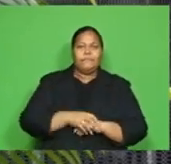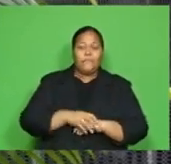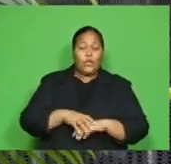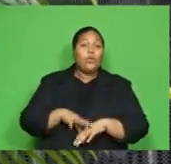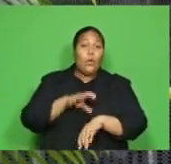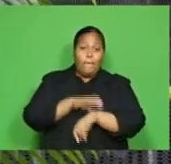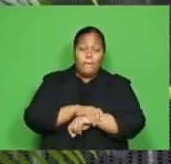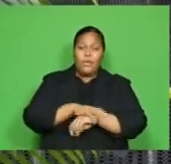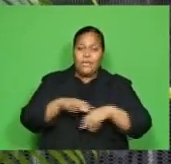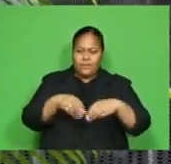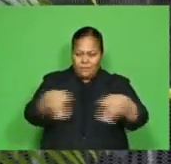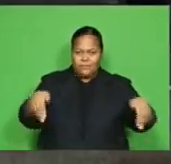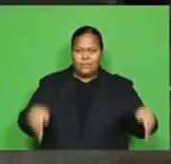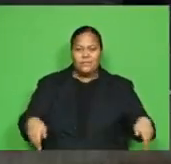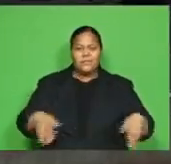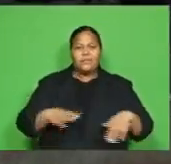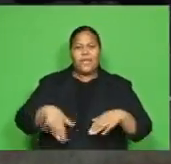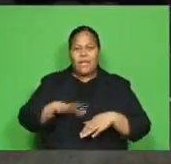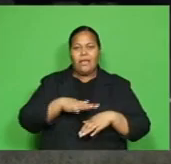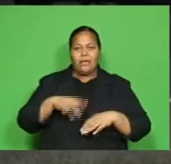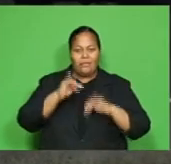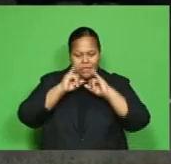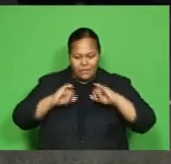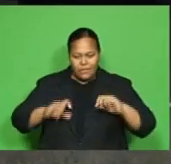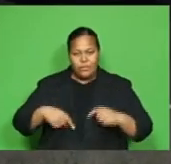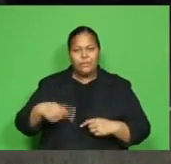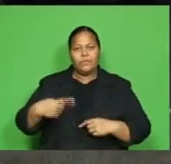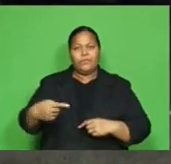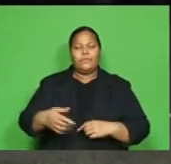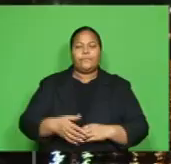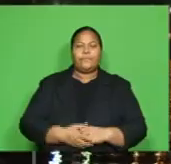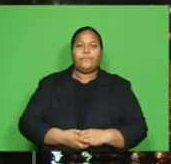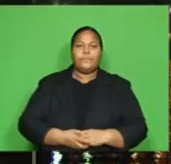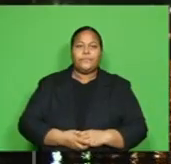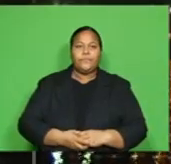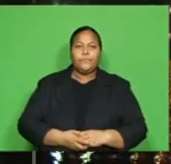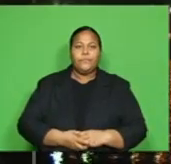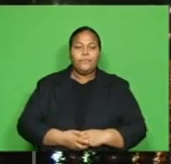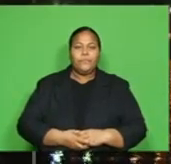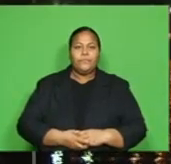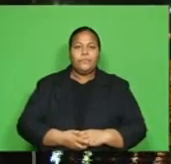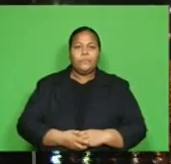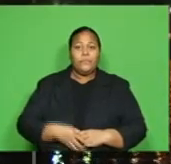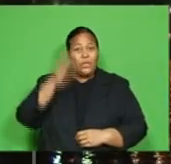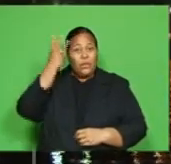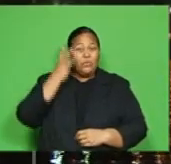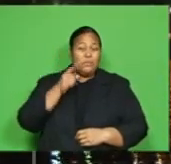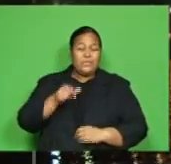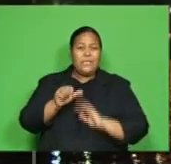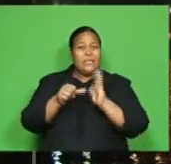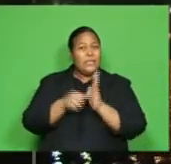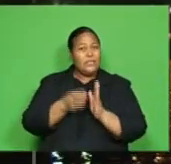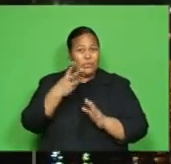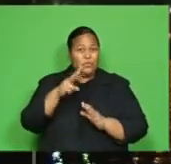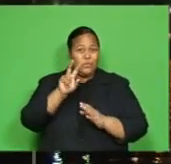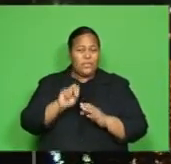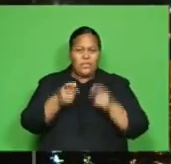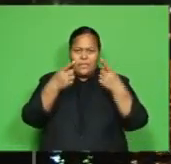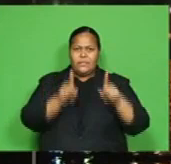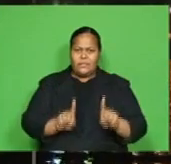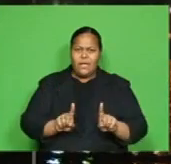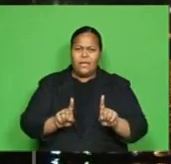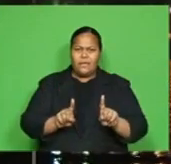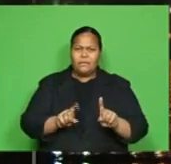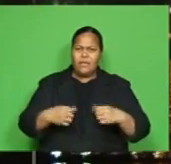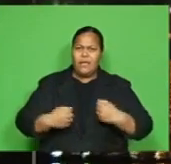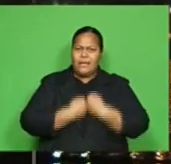investigation continues. Pranita Prakash, FBC News. A woman in her 20s died following an accident at